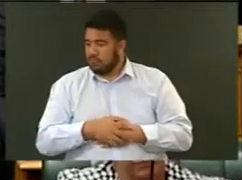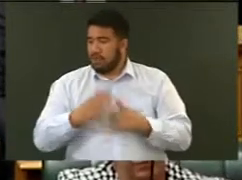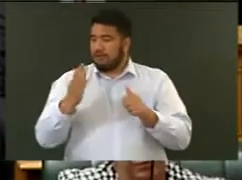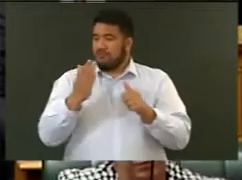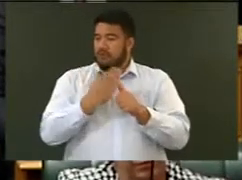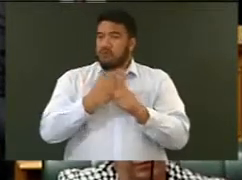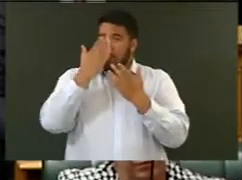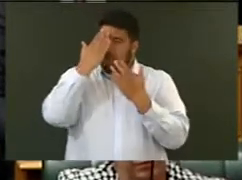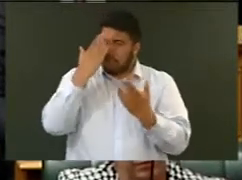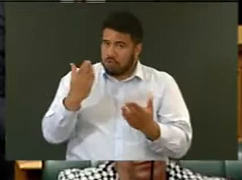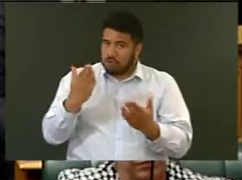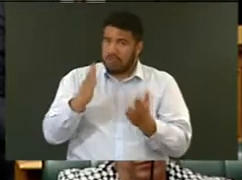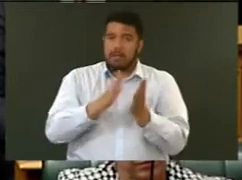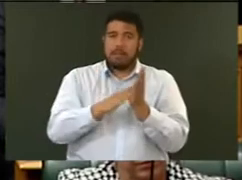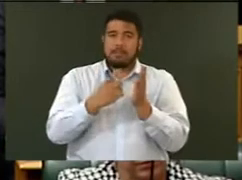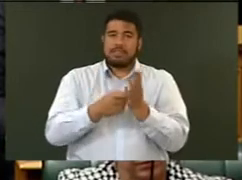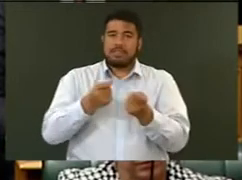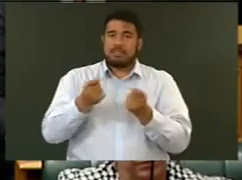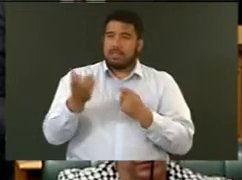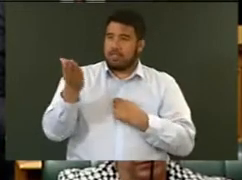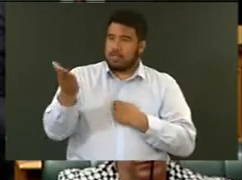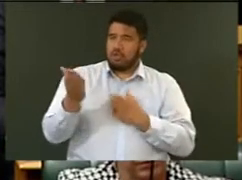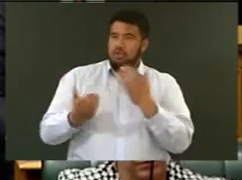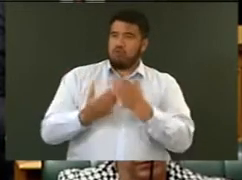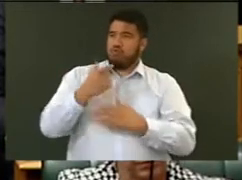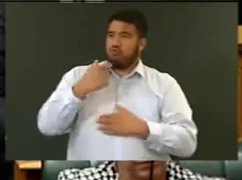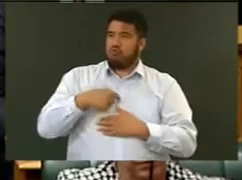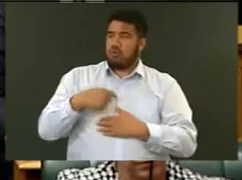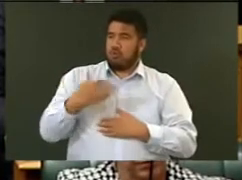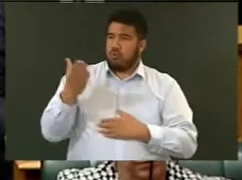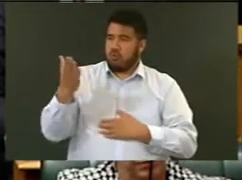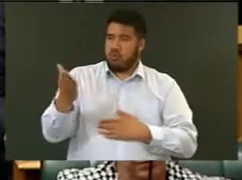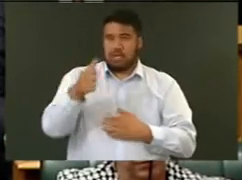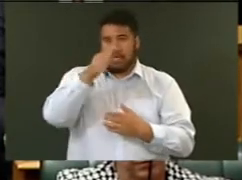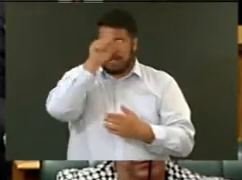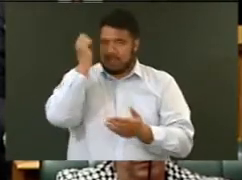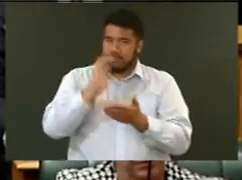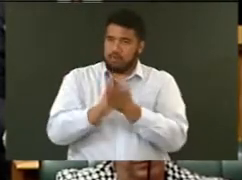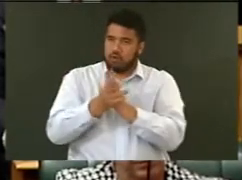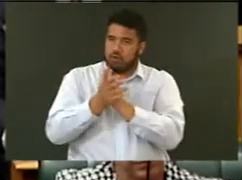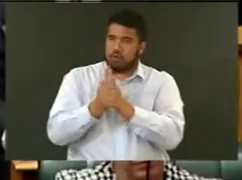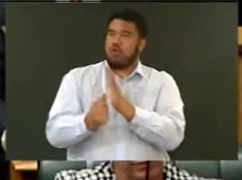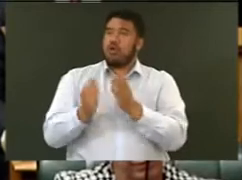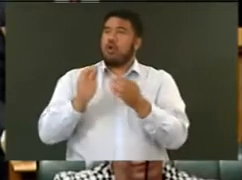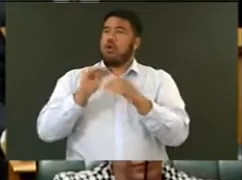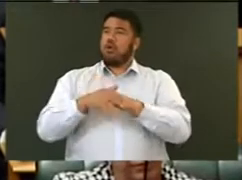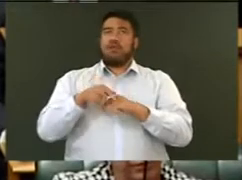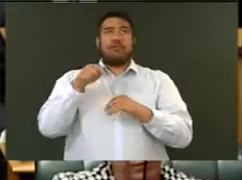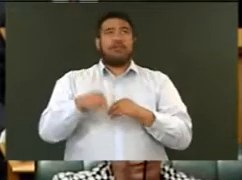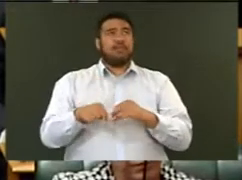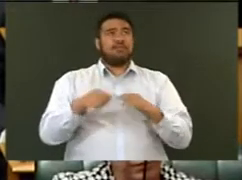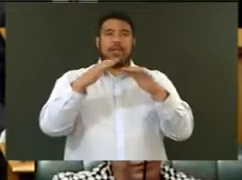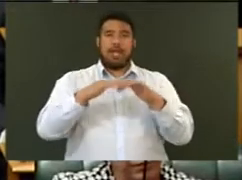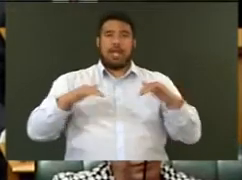Mōhia ana tātou he tino tōho ngā koe kei rotu i ngā tikanga me ngā ture o tēnei whare. Mōhia ana hoki ana tātou,